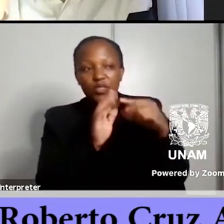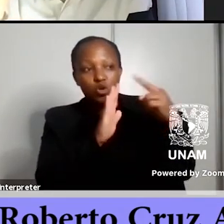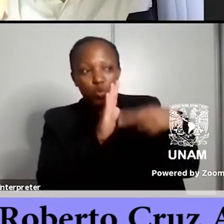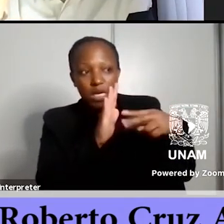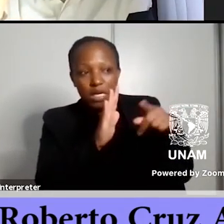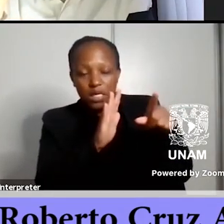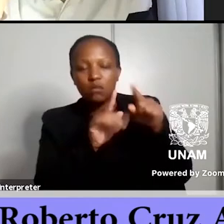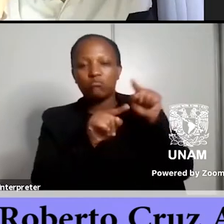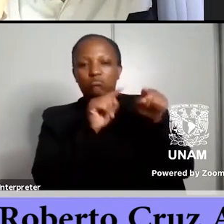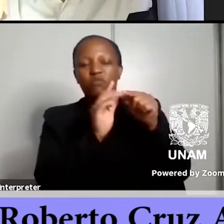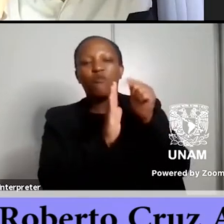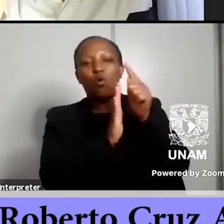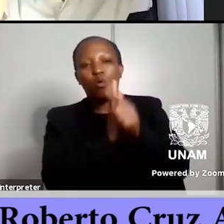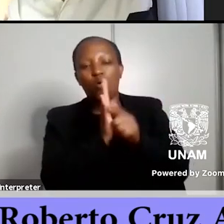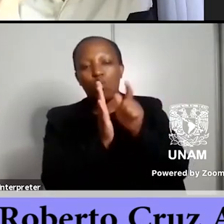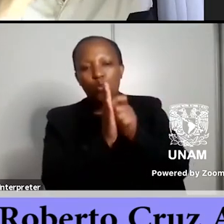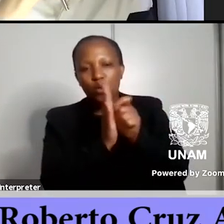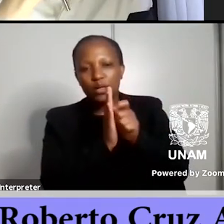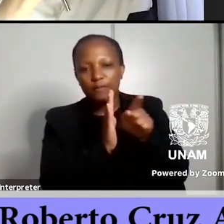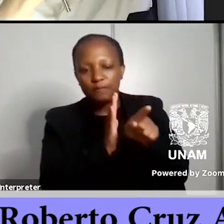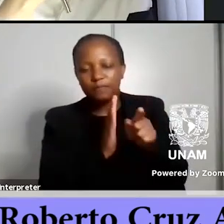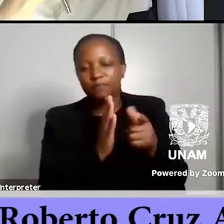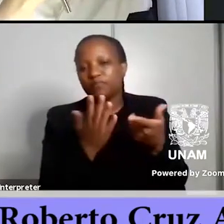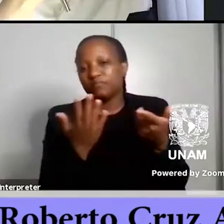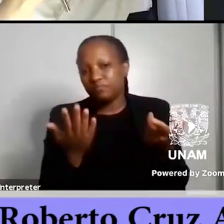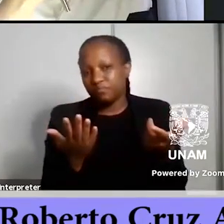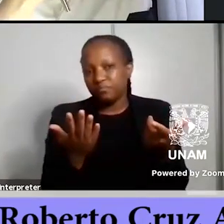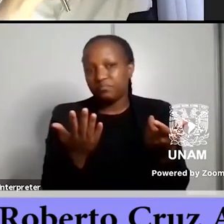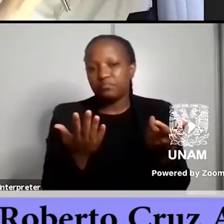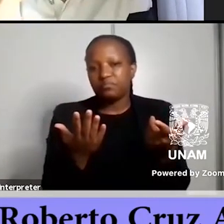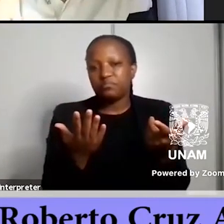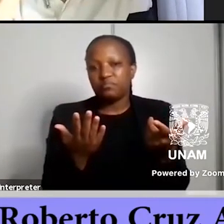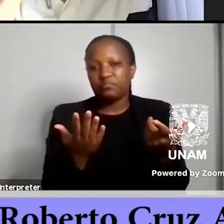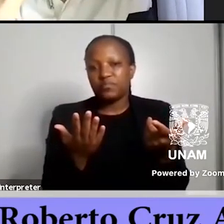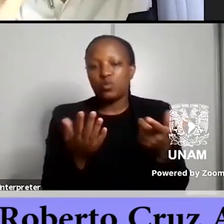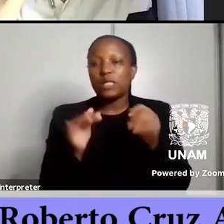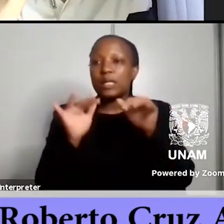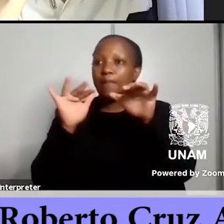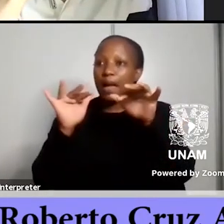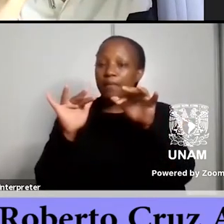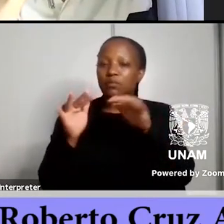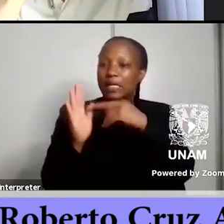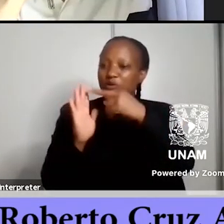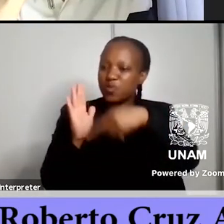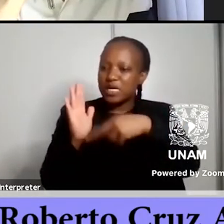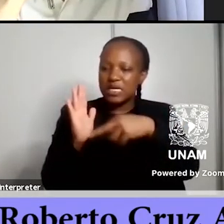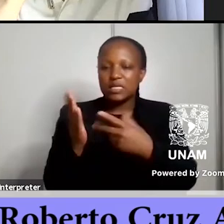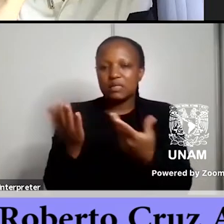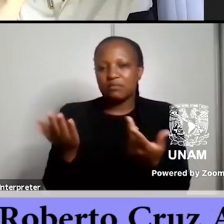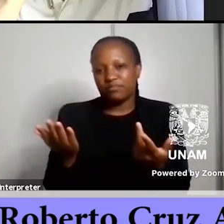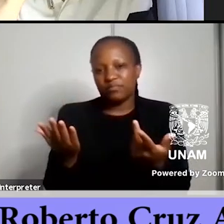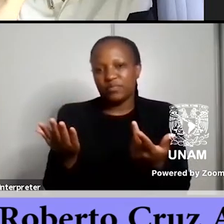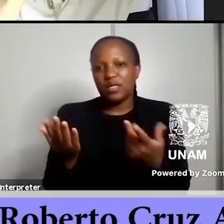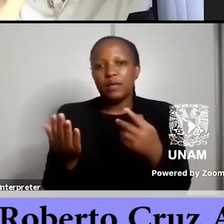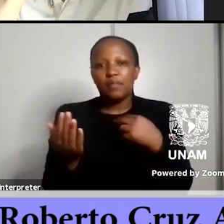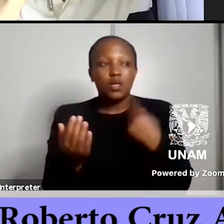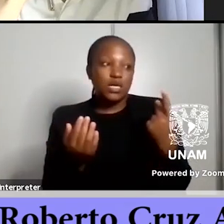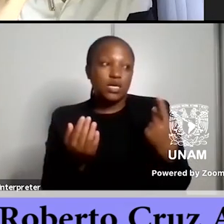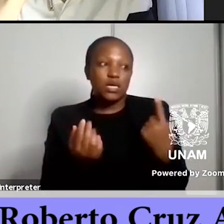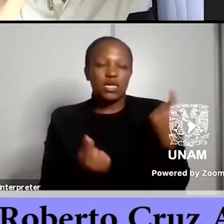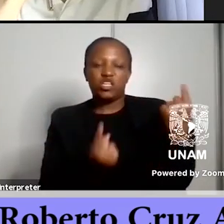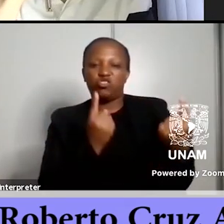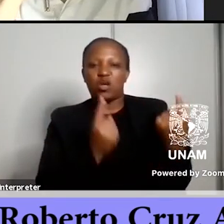uh are also read by the public we read each other right